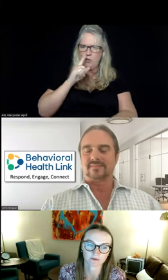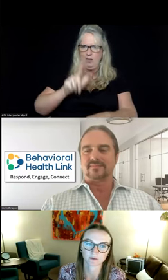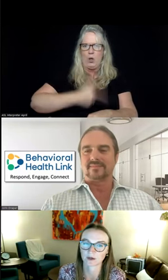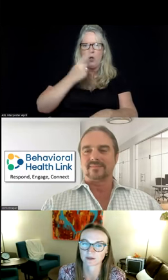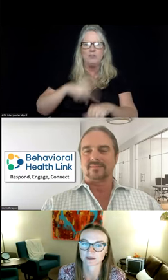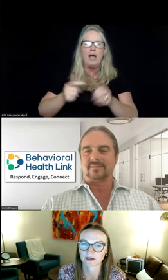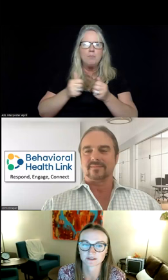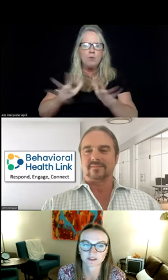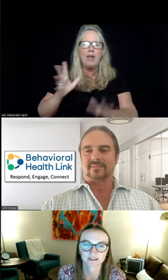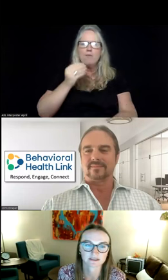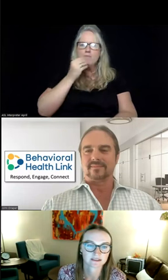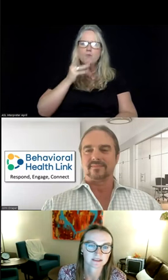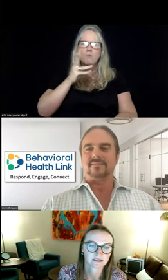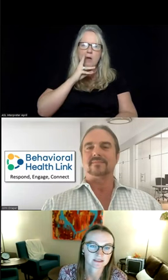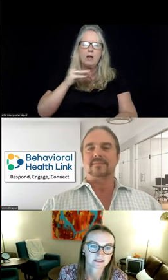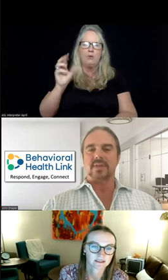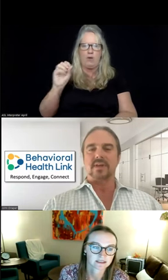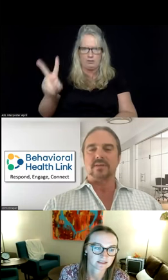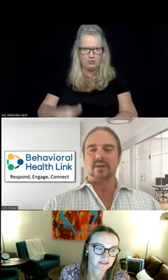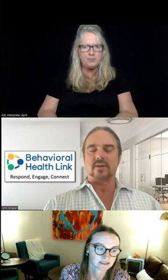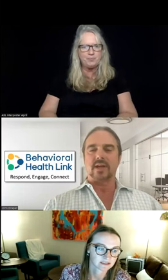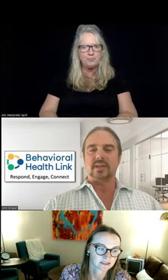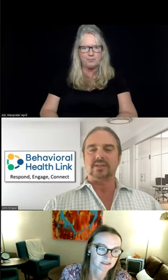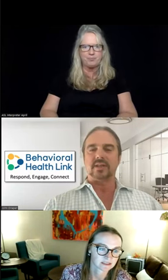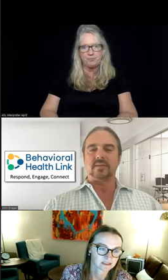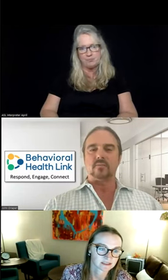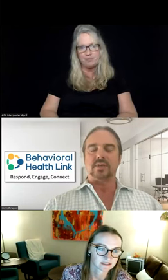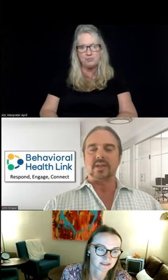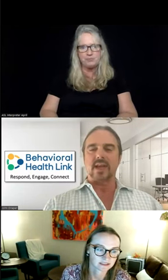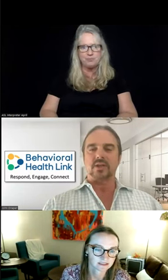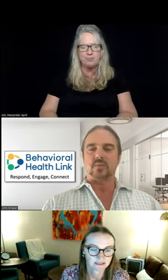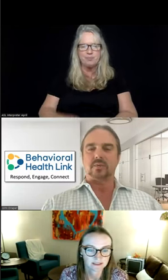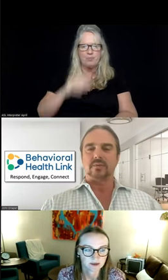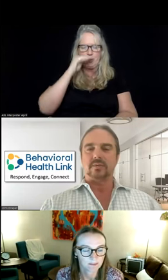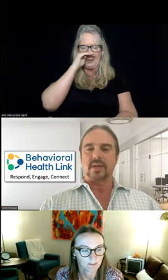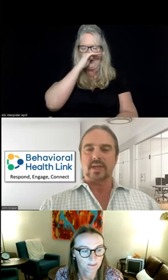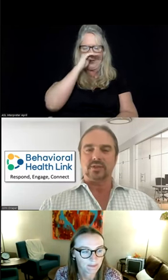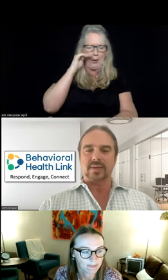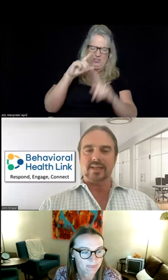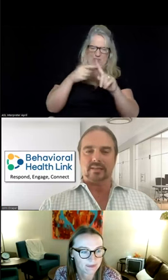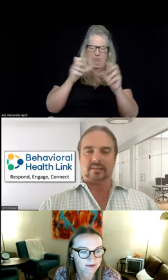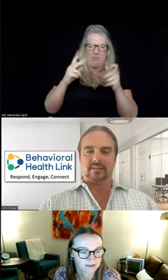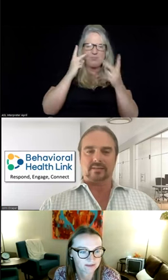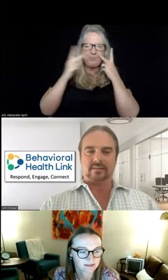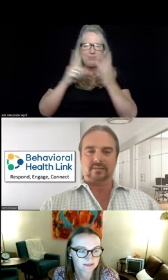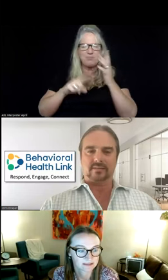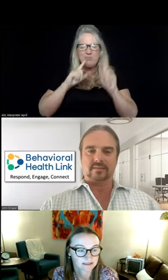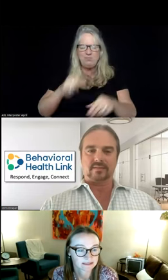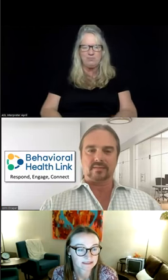to go without food, water, or oxygen. Yeah. All right. Let's see what the actual answer is.